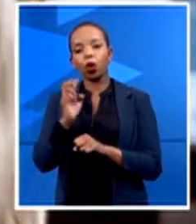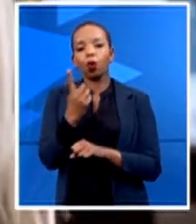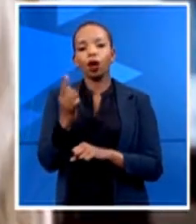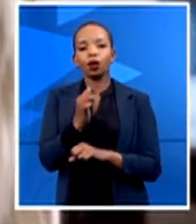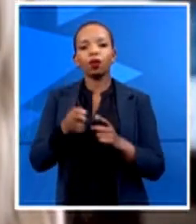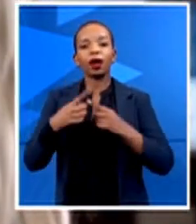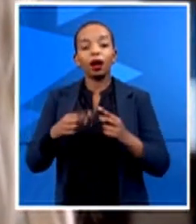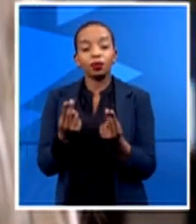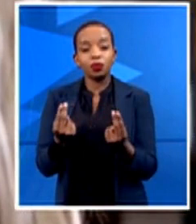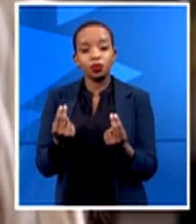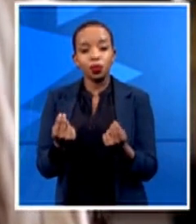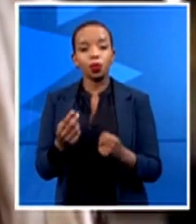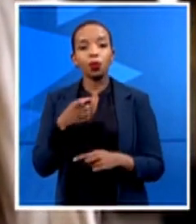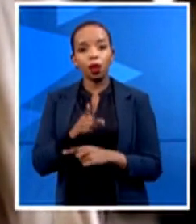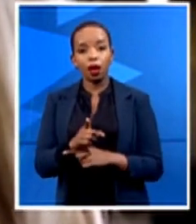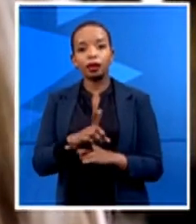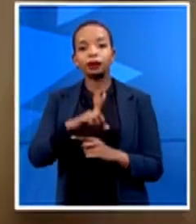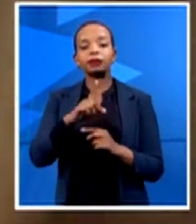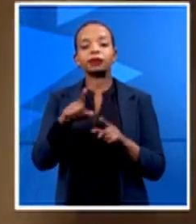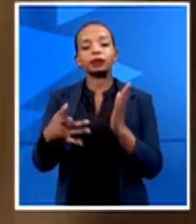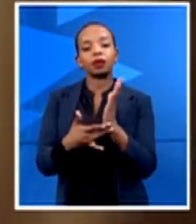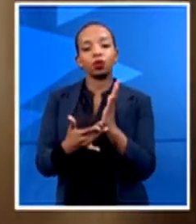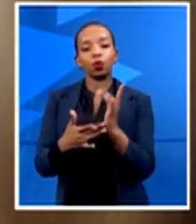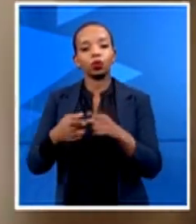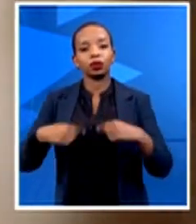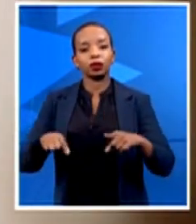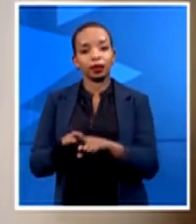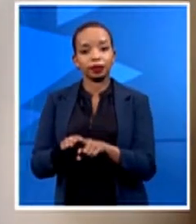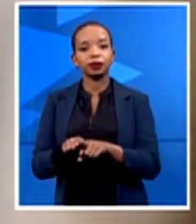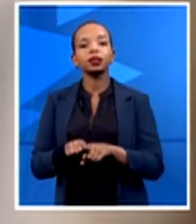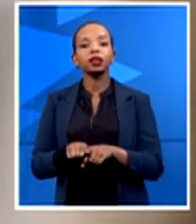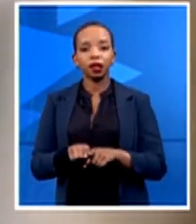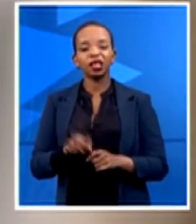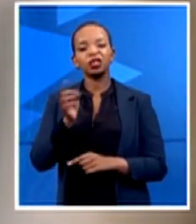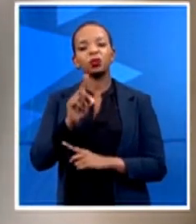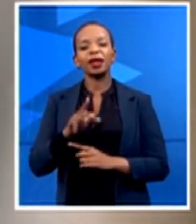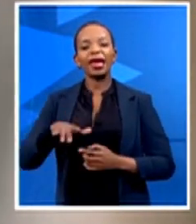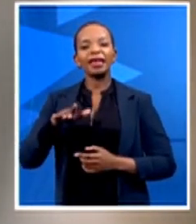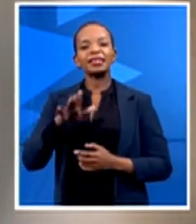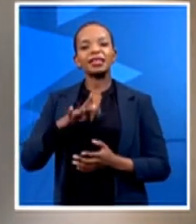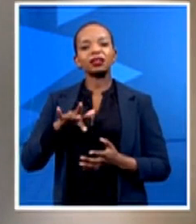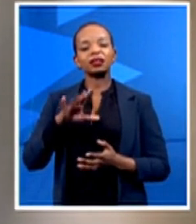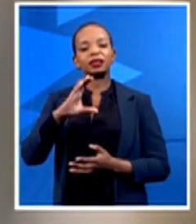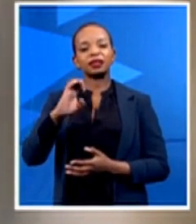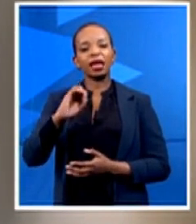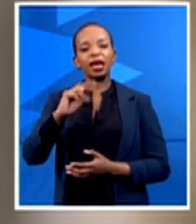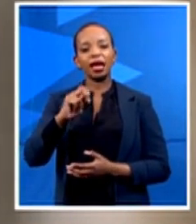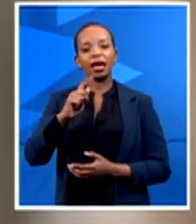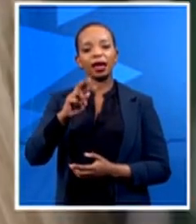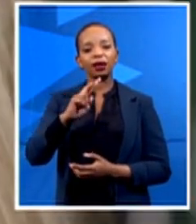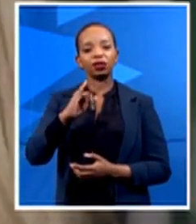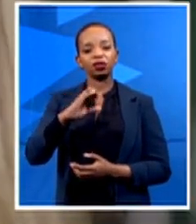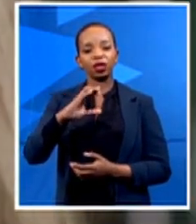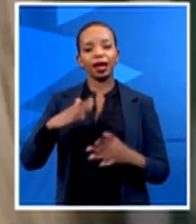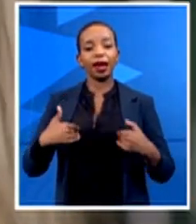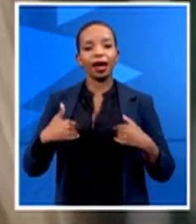what we call a centric health kiosk. So what we've done there is we've taken all